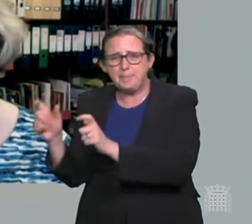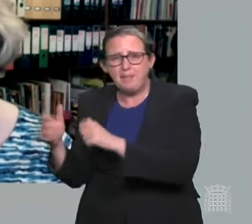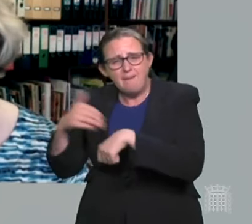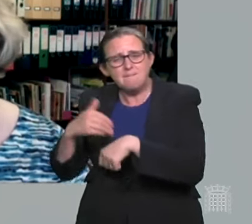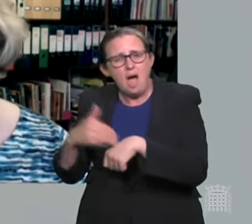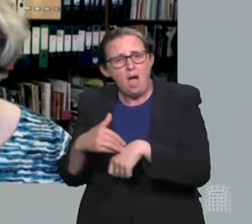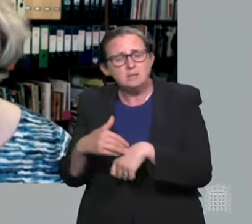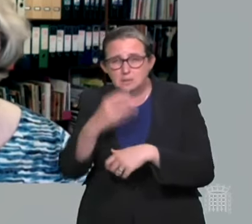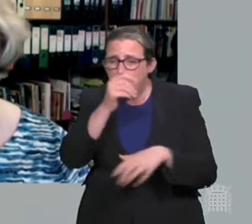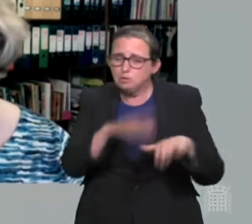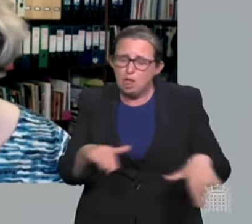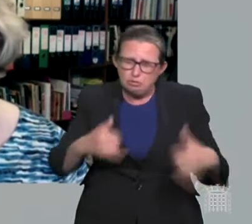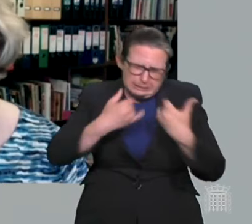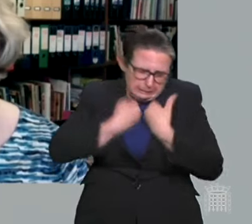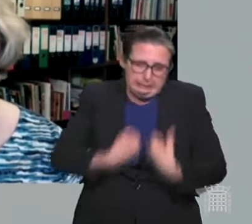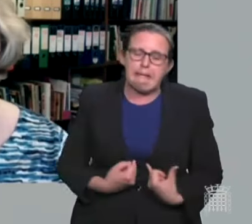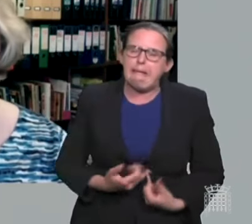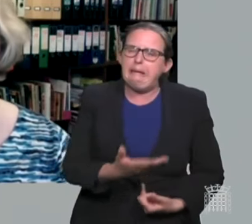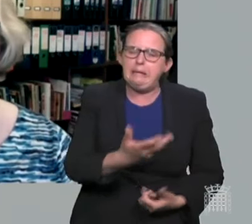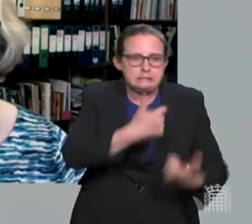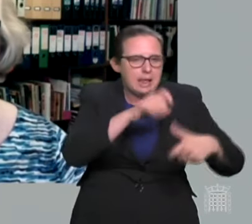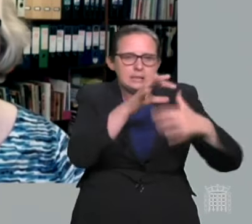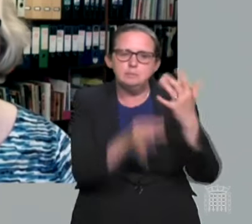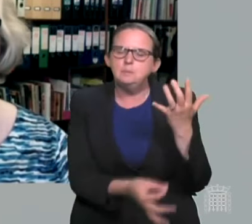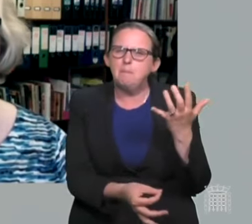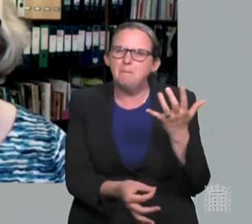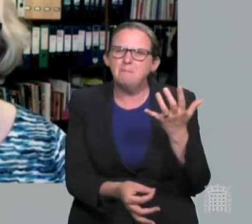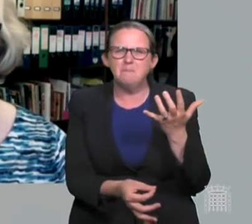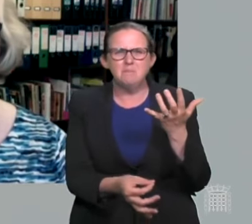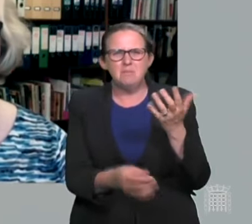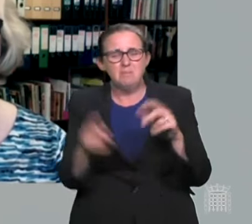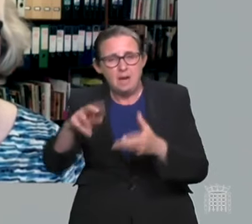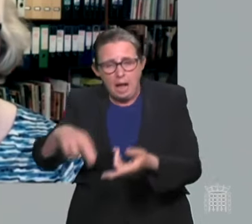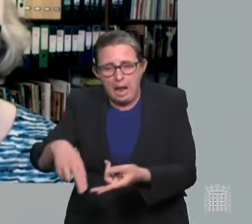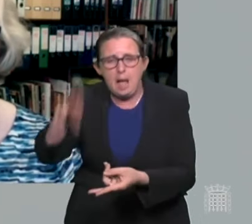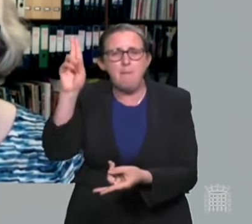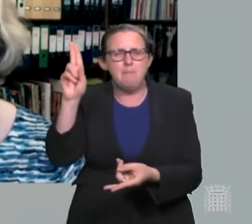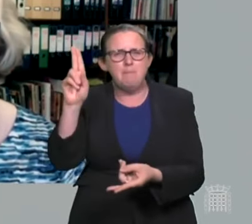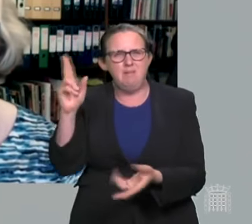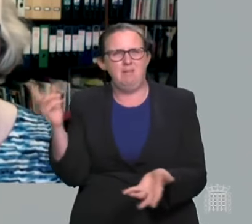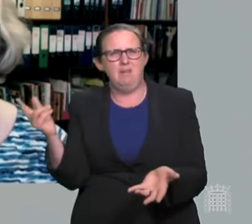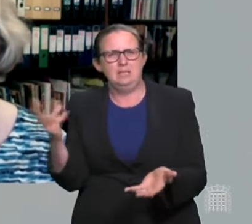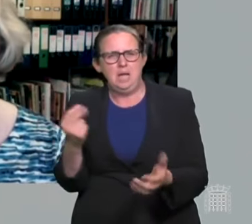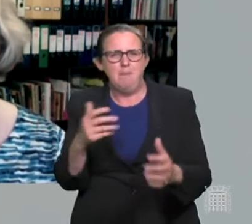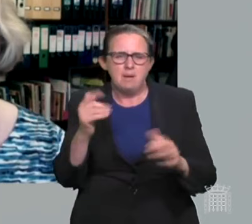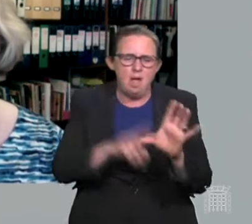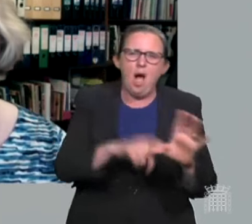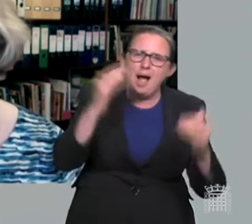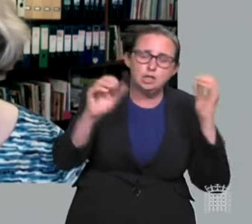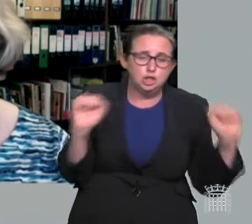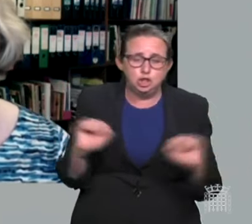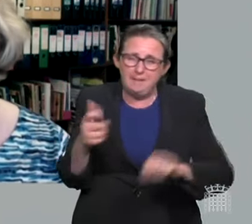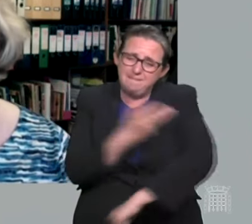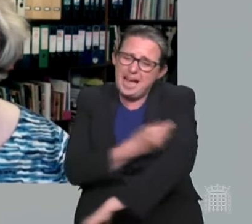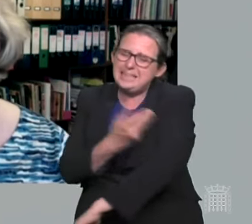children. So how does he plan to avoid soaring cases of long COVID in unvaccinated young adults and children?